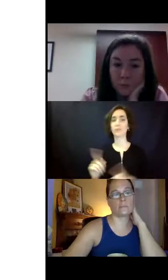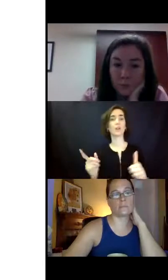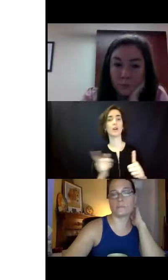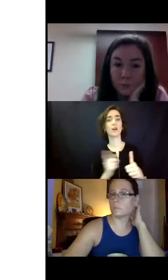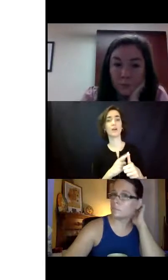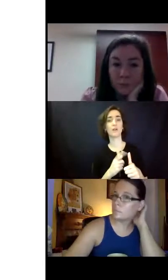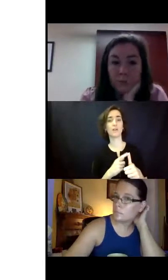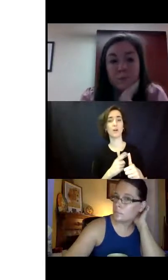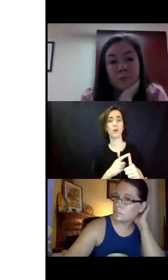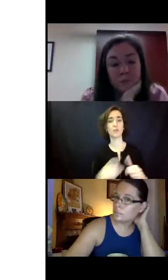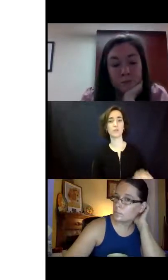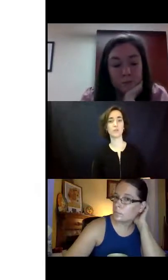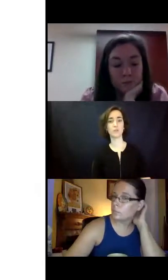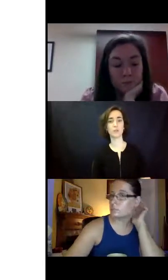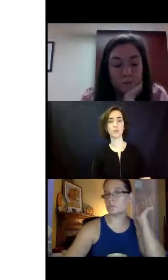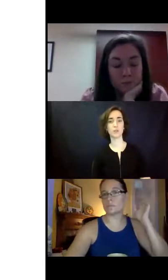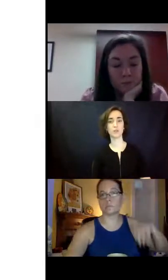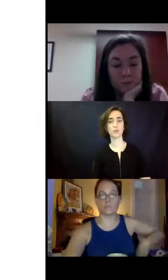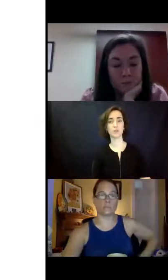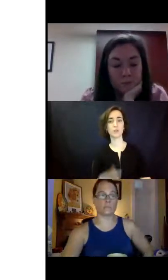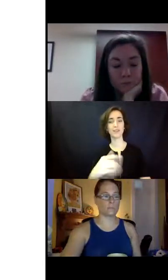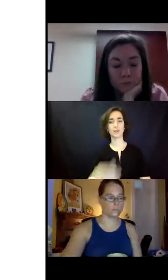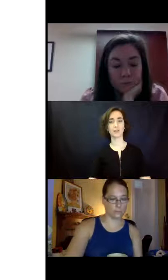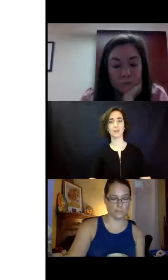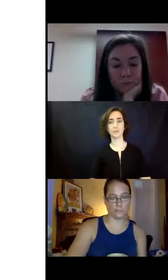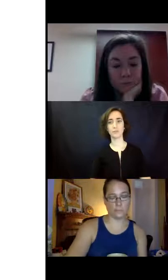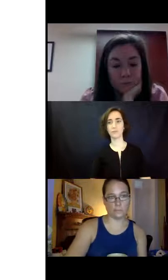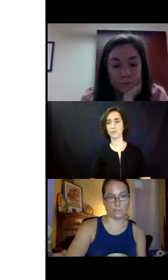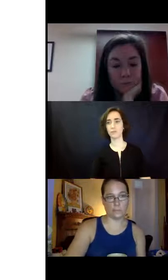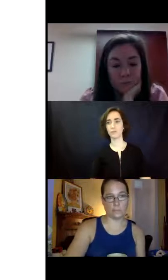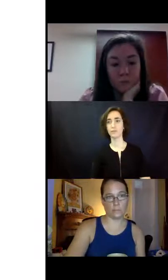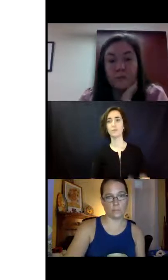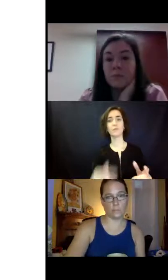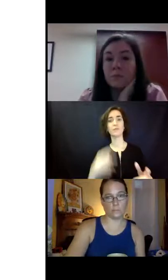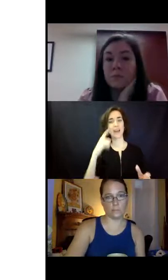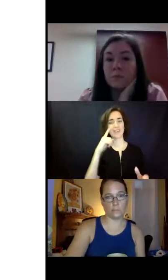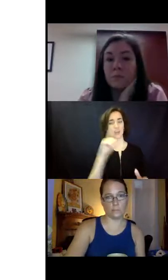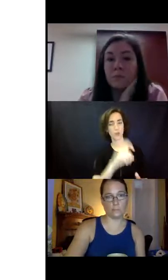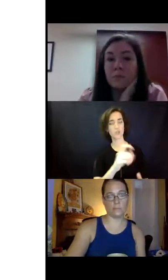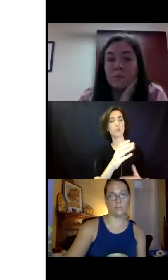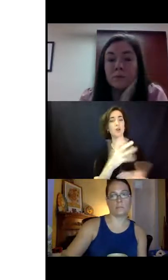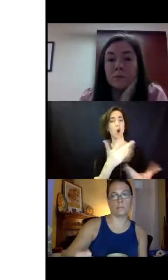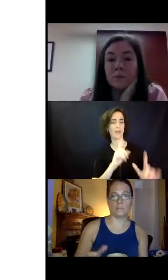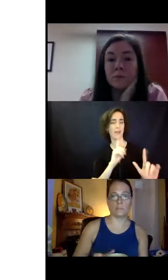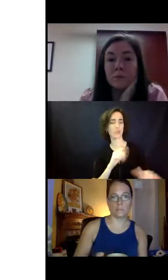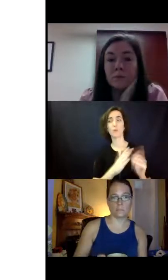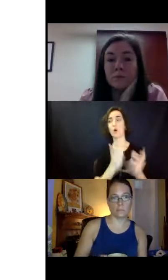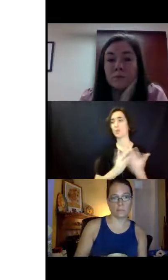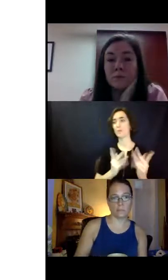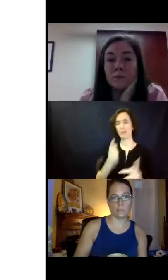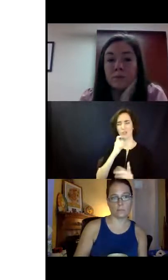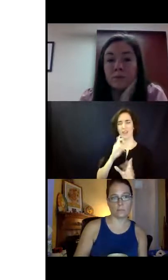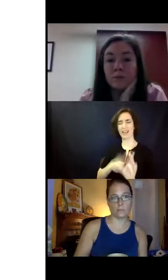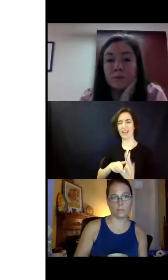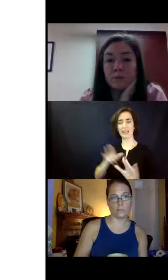and, and I'm pretty sure this was already answered, but, um, I know some people may have joined in late. Um, what is the